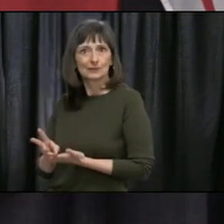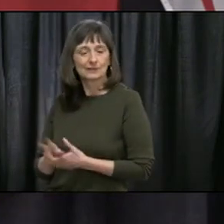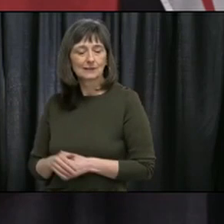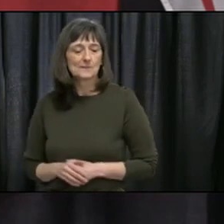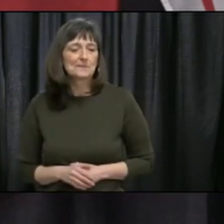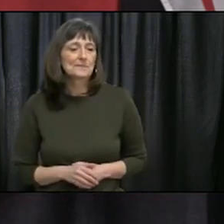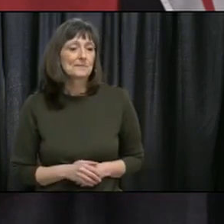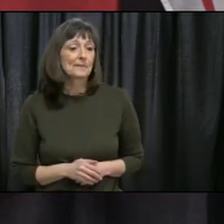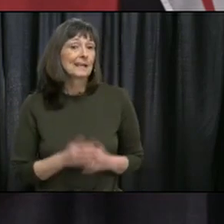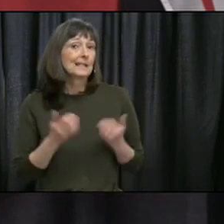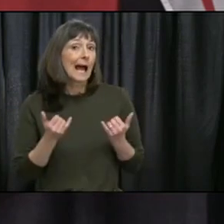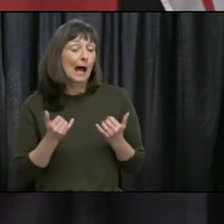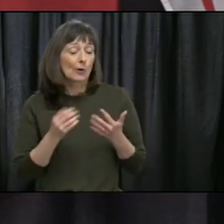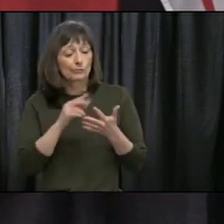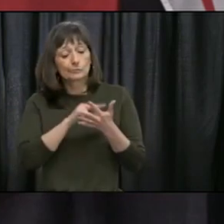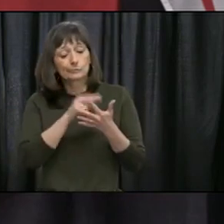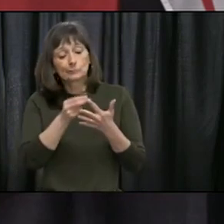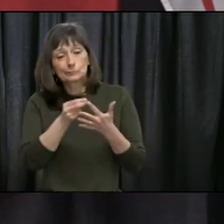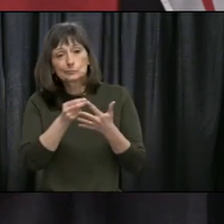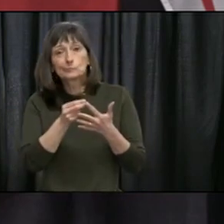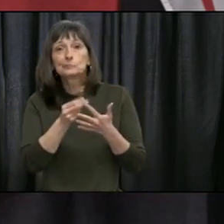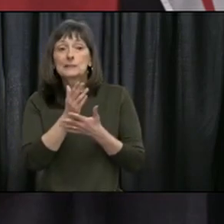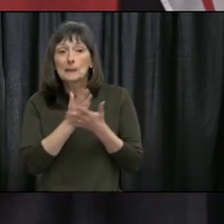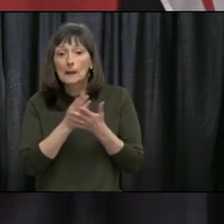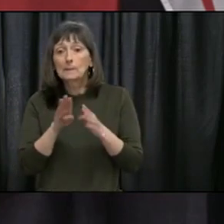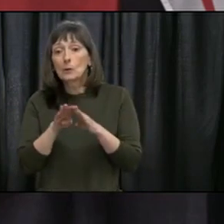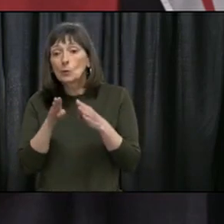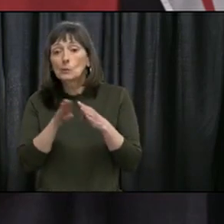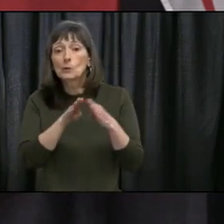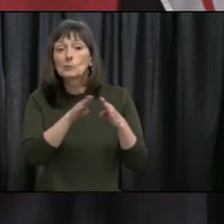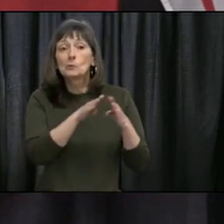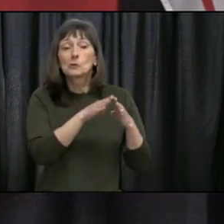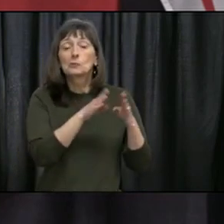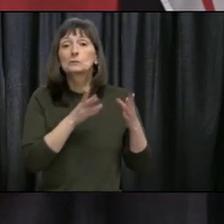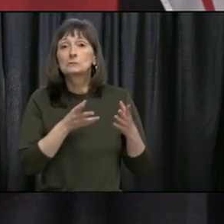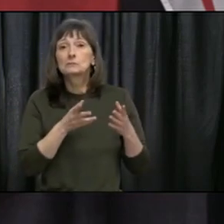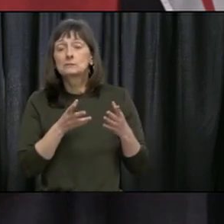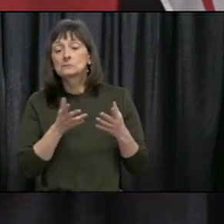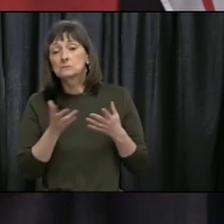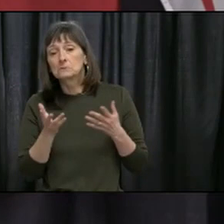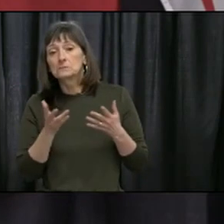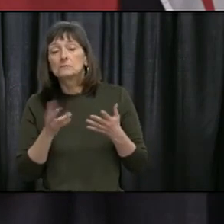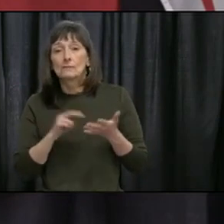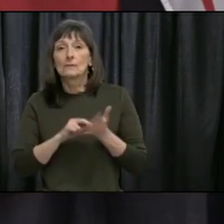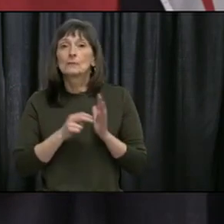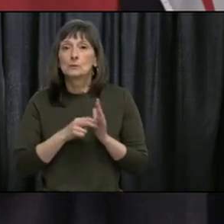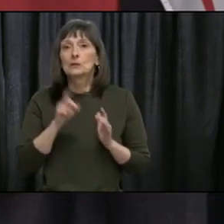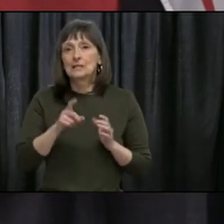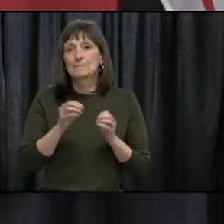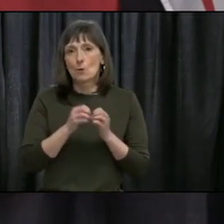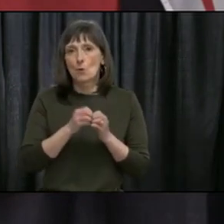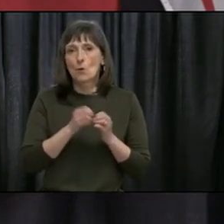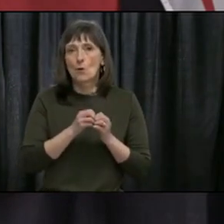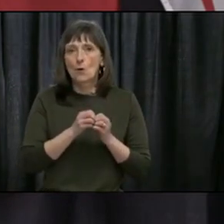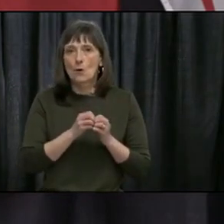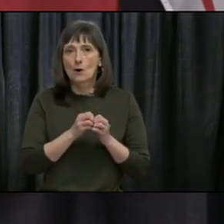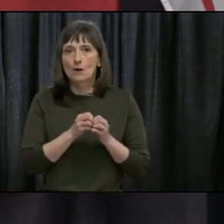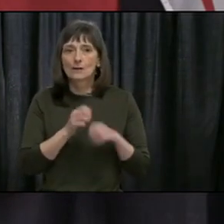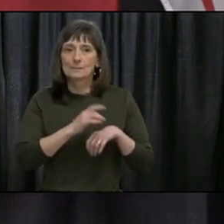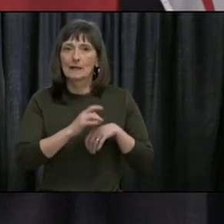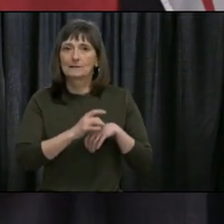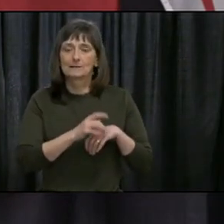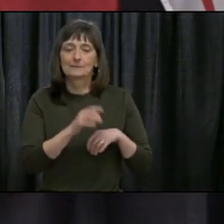continue to relax some of the measures that have been put in place by the chief medical officer, it will mean that more people would go back to work.